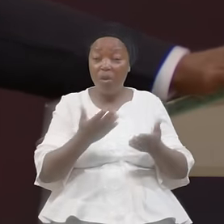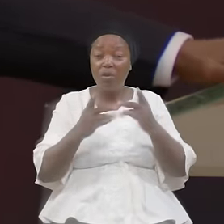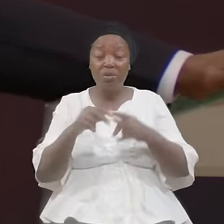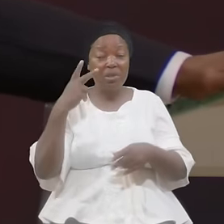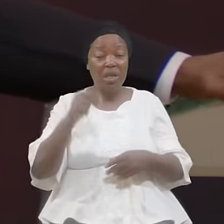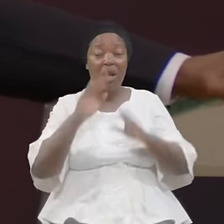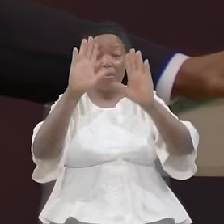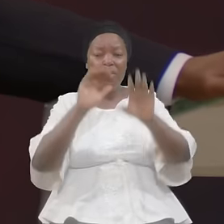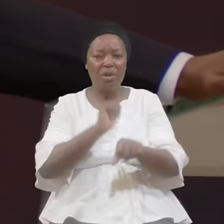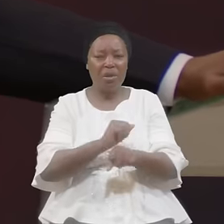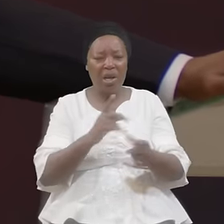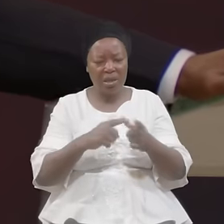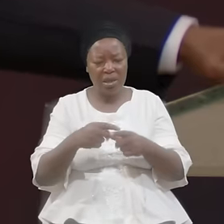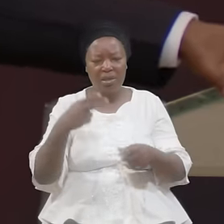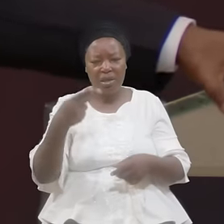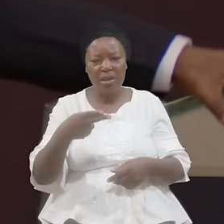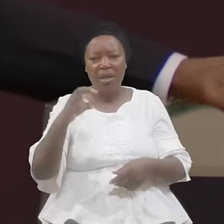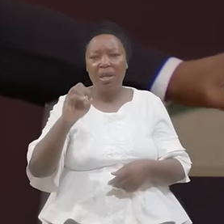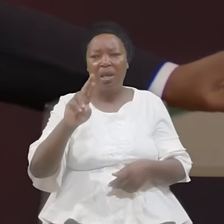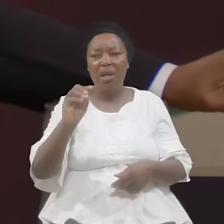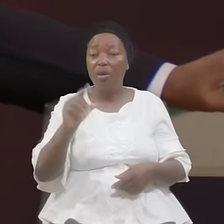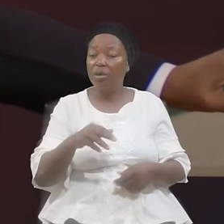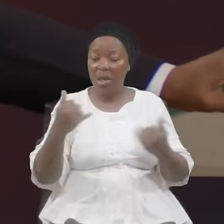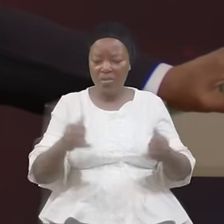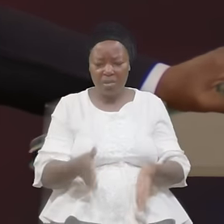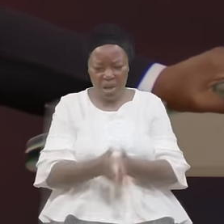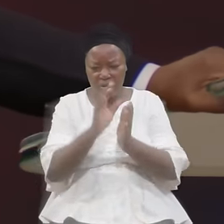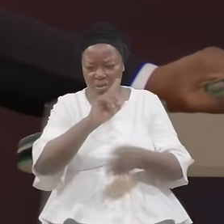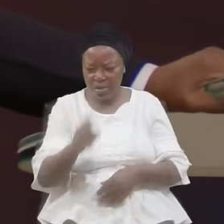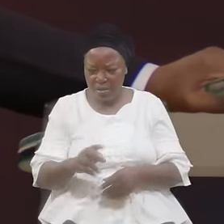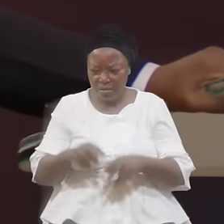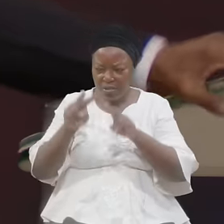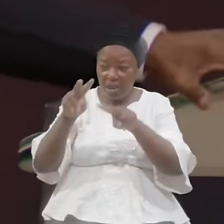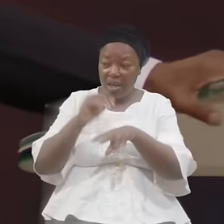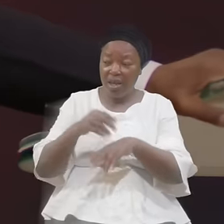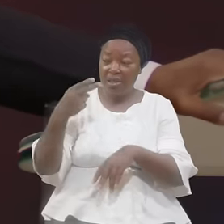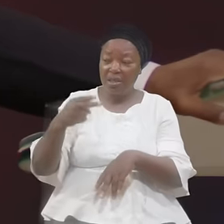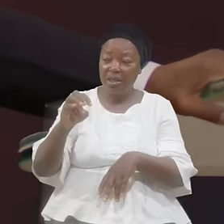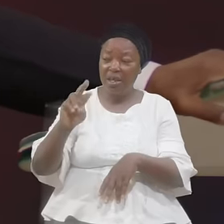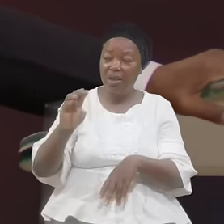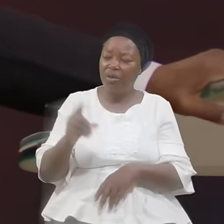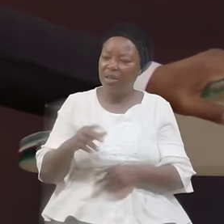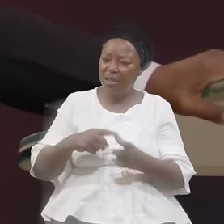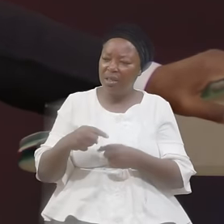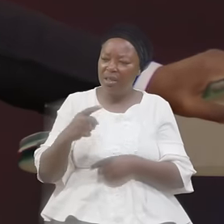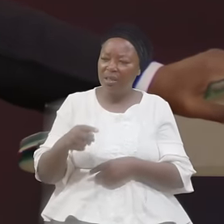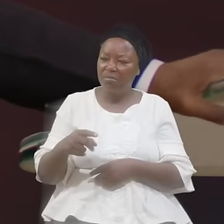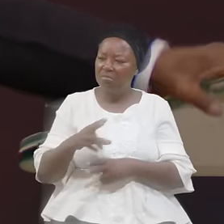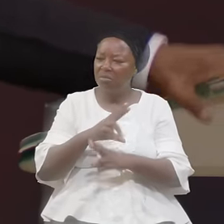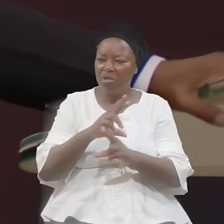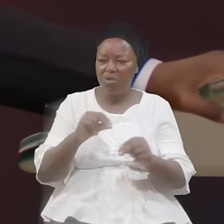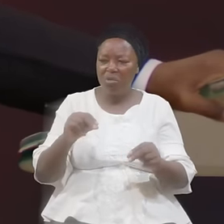And Herod Questioned Him Was Looking At Herod He Said No